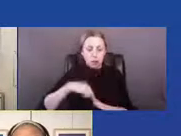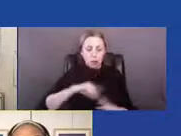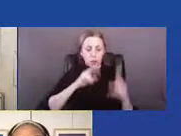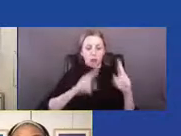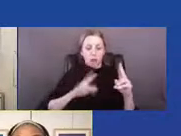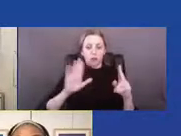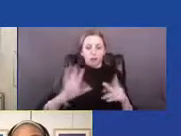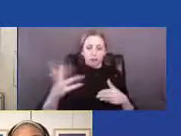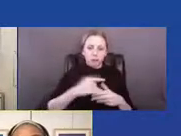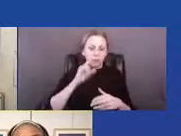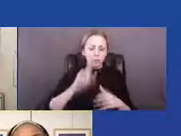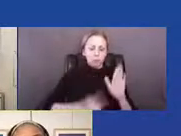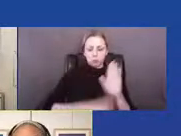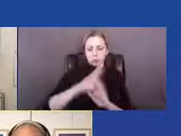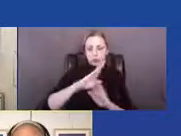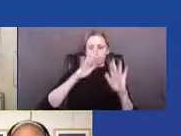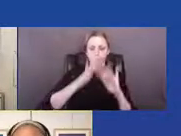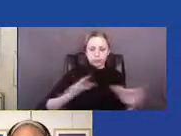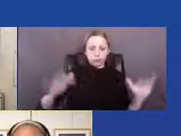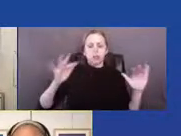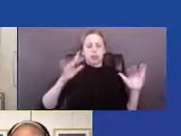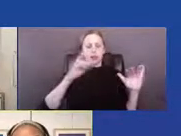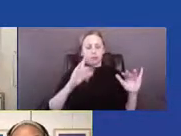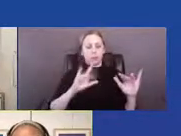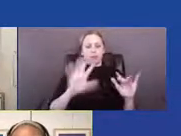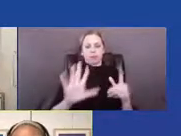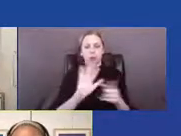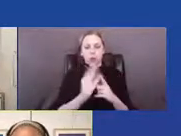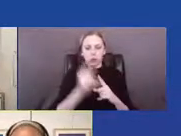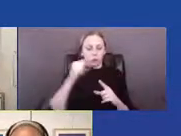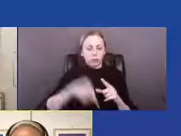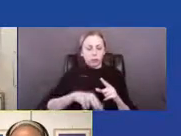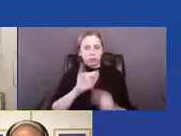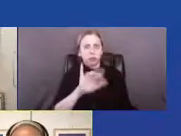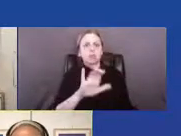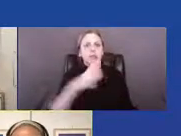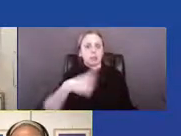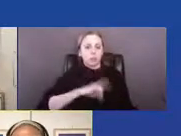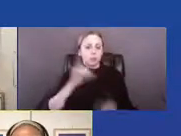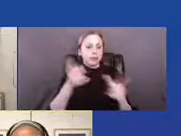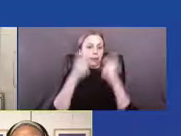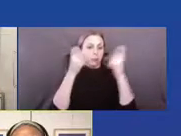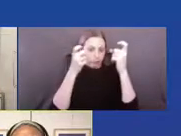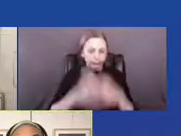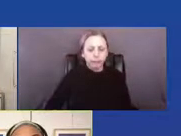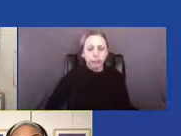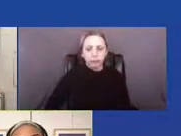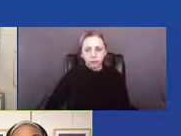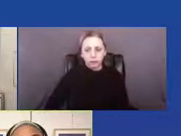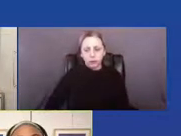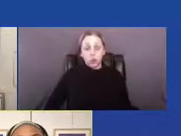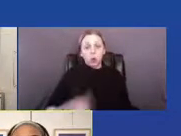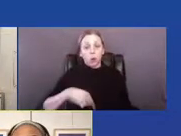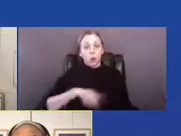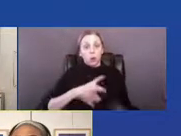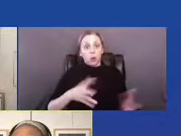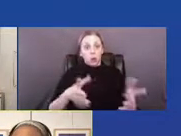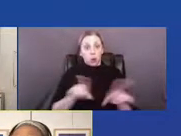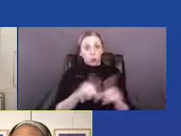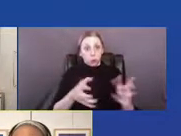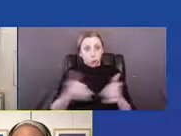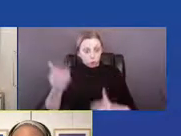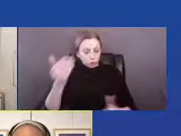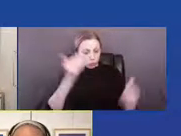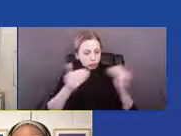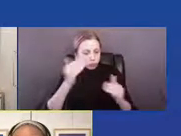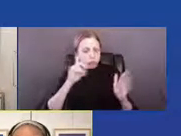contributions to the diversity and cosmopolitan culture that this city now celebrates. We also want to acknowledge the